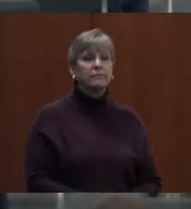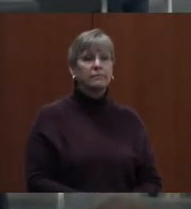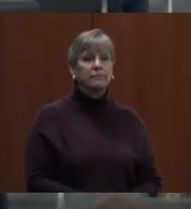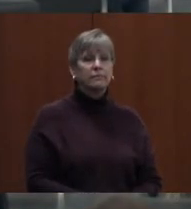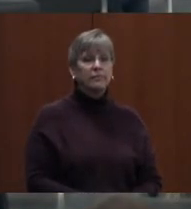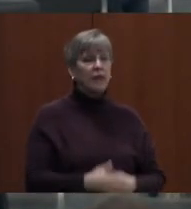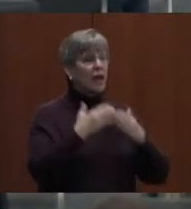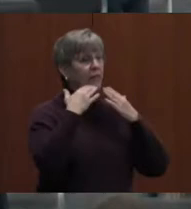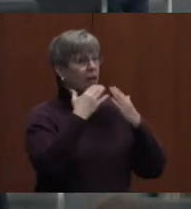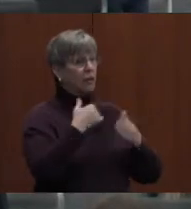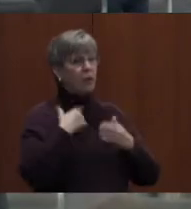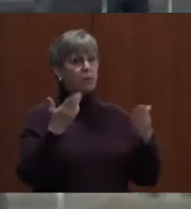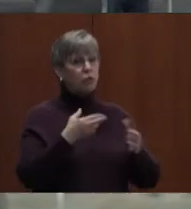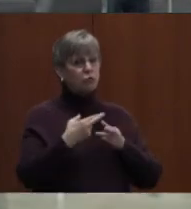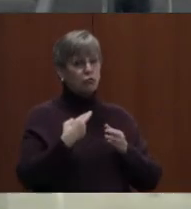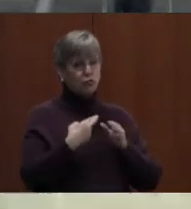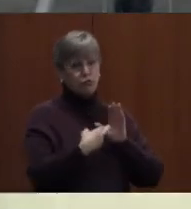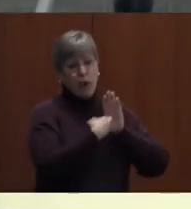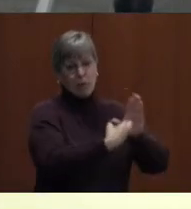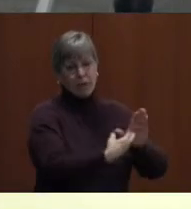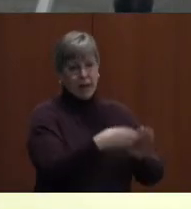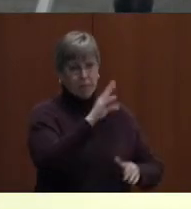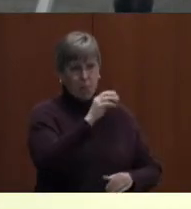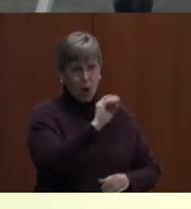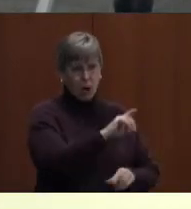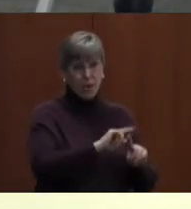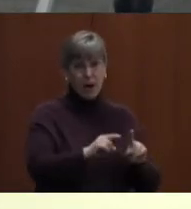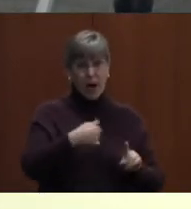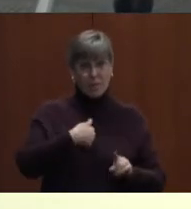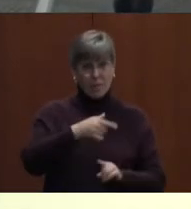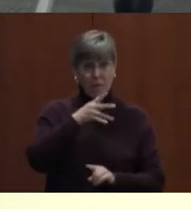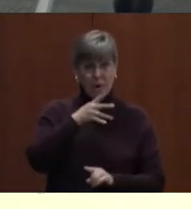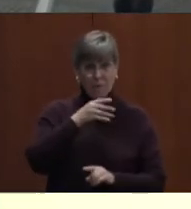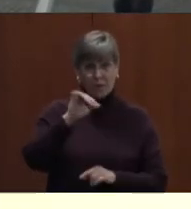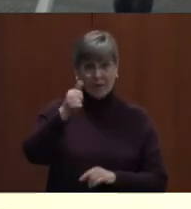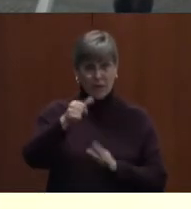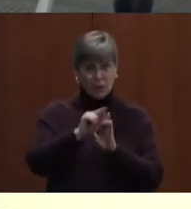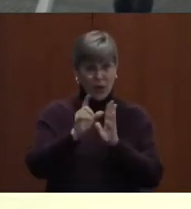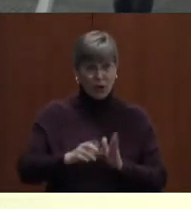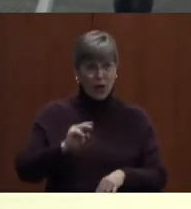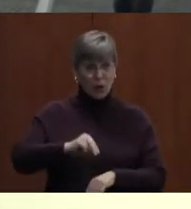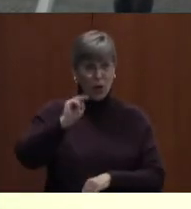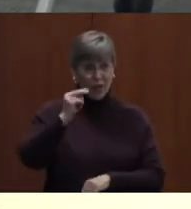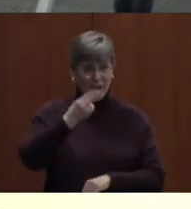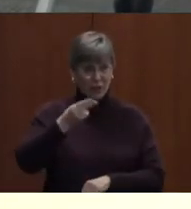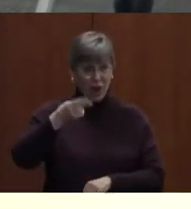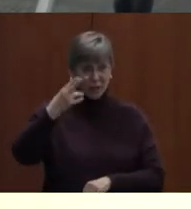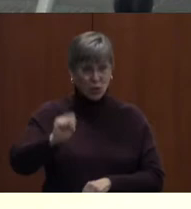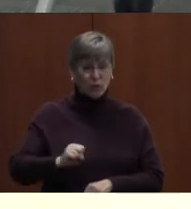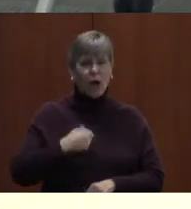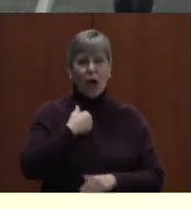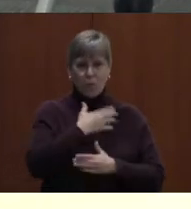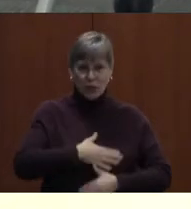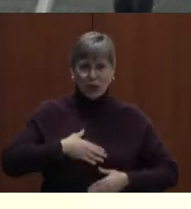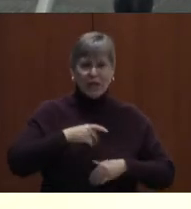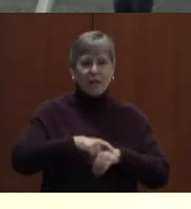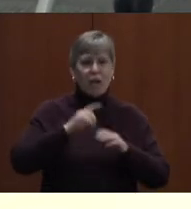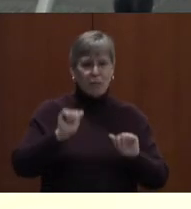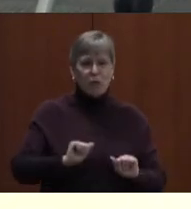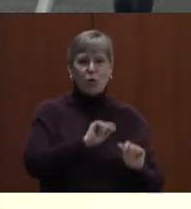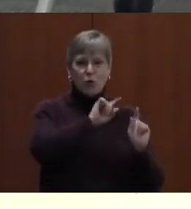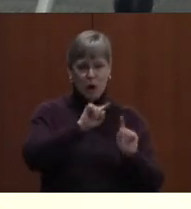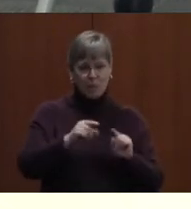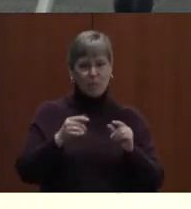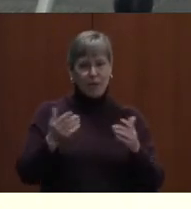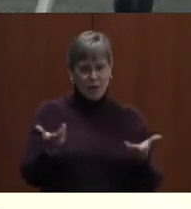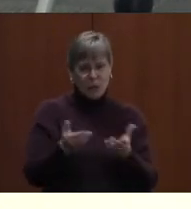Thank you. I am here representing BARC, but I am also the mom of a 10th grader at North High, so thank you. I appreciate the time to be able to be here with you all.